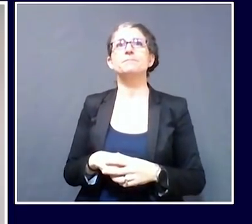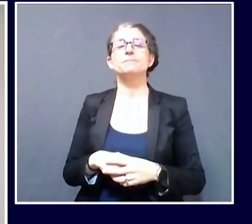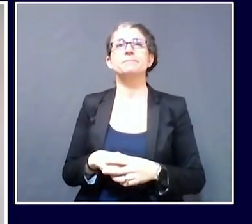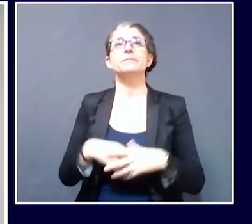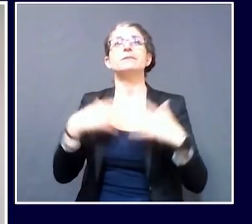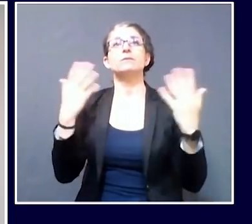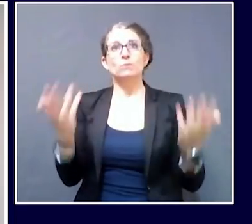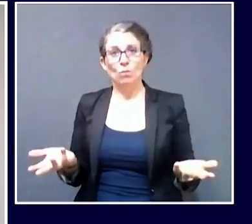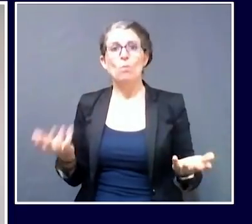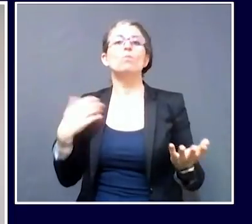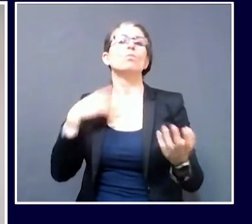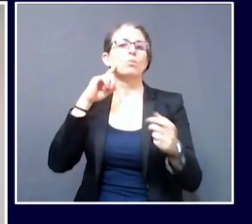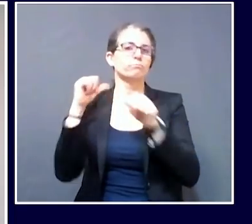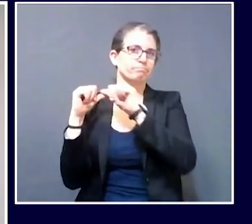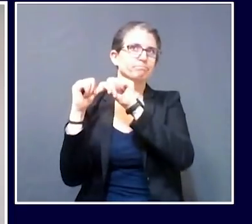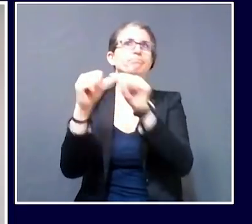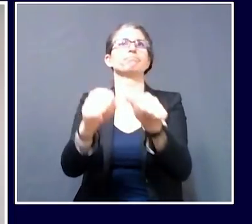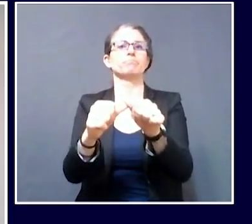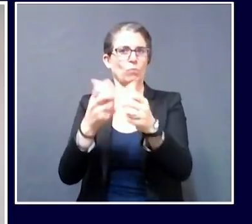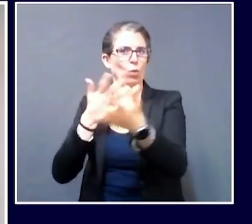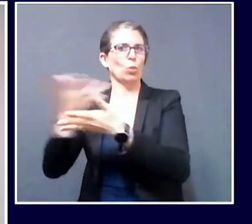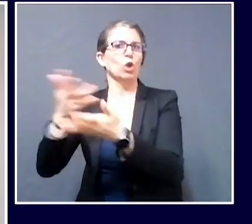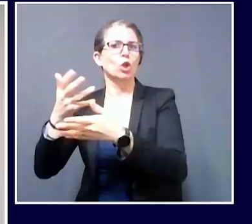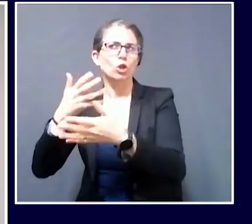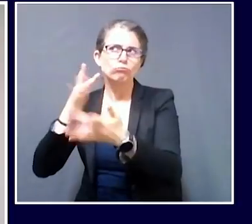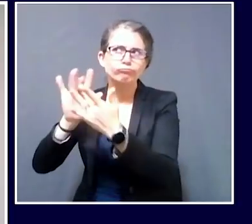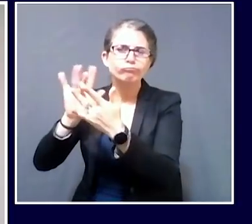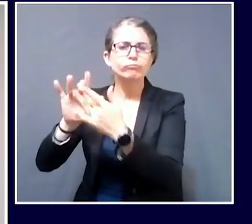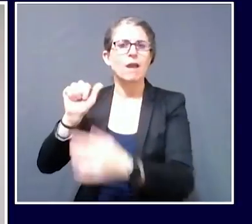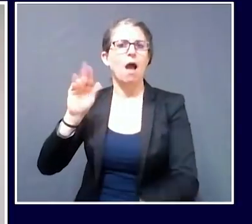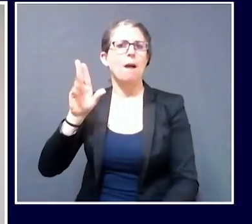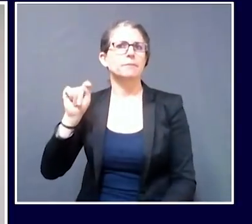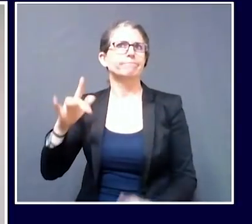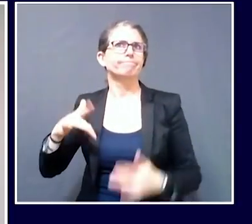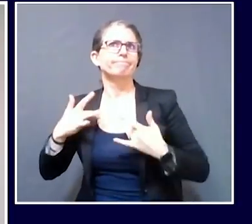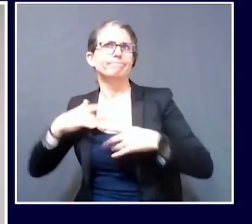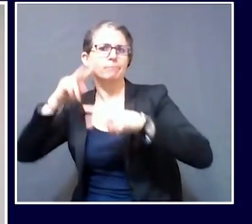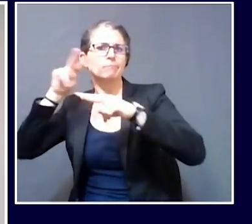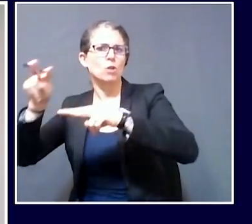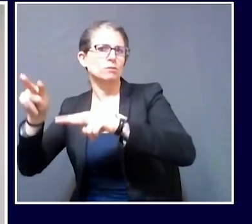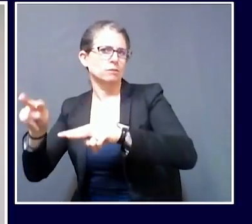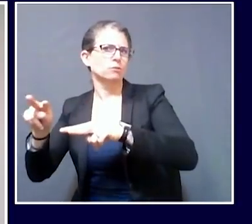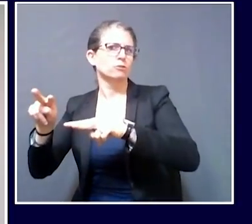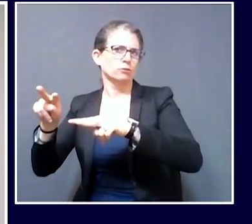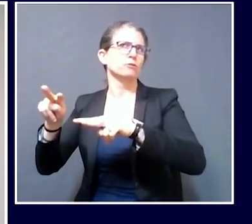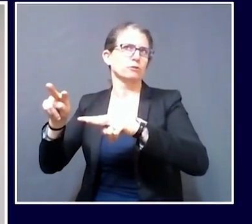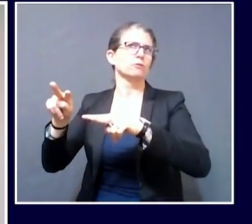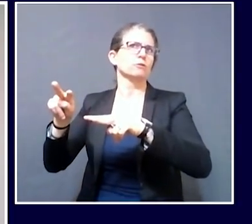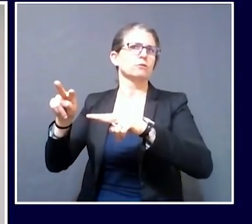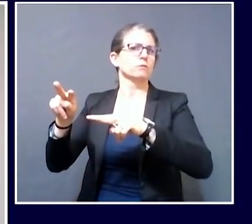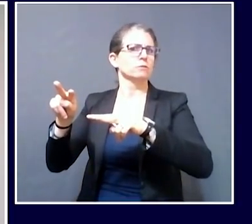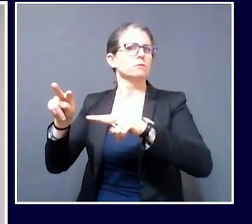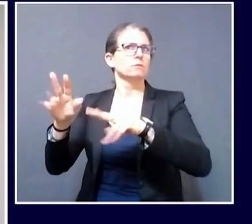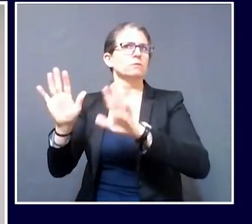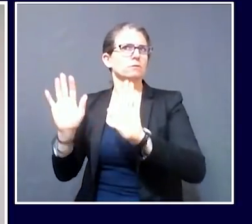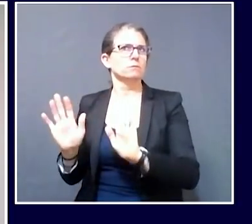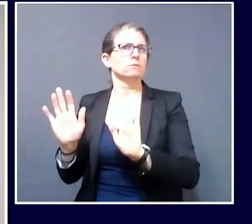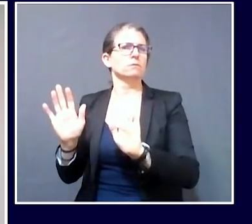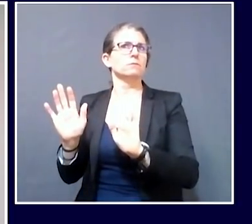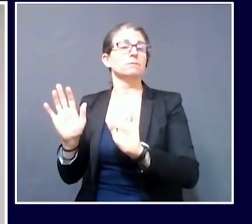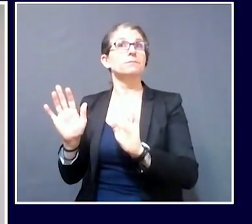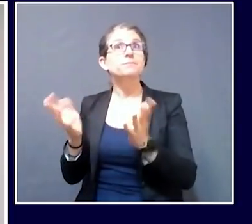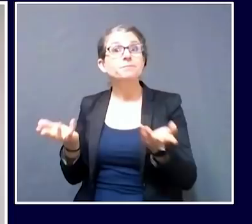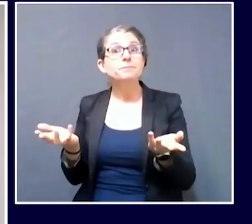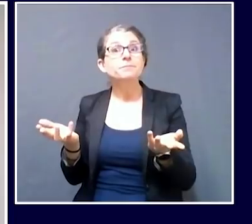work with our colleagues at Abbott to try to identify whether the workplace is the site of the outbreak and